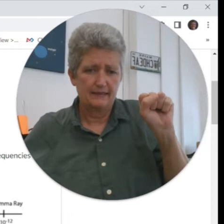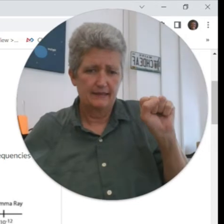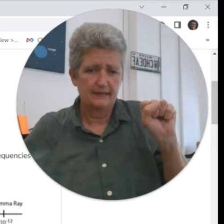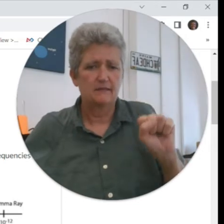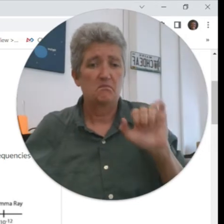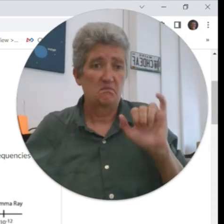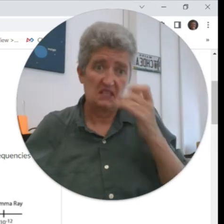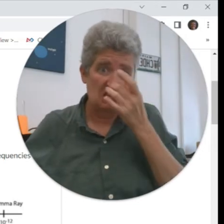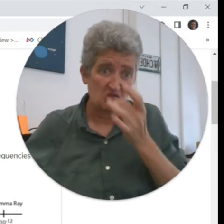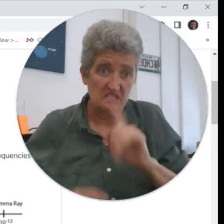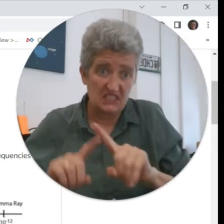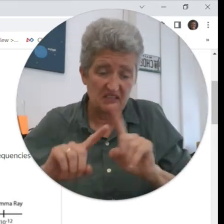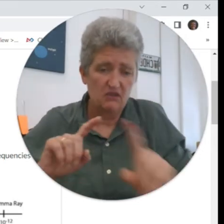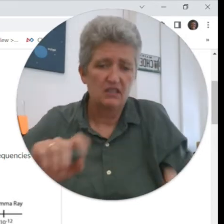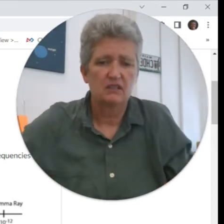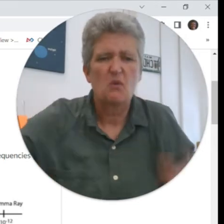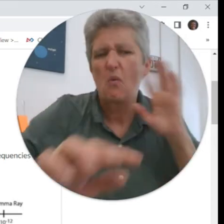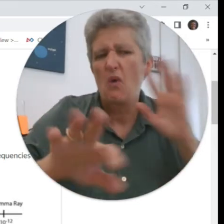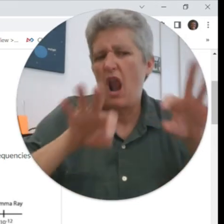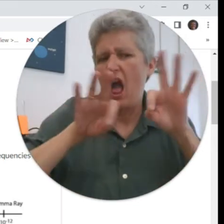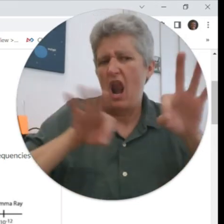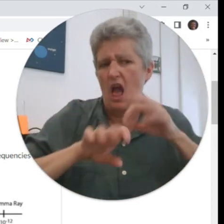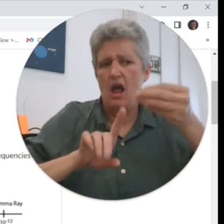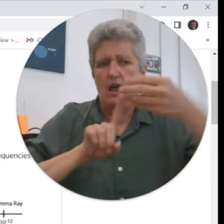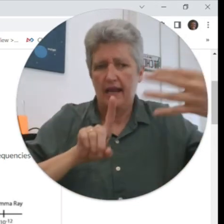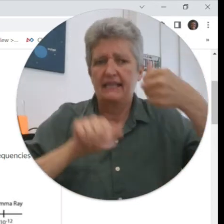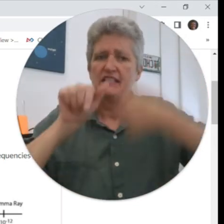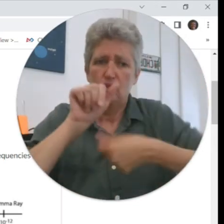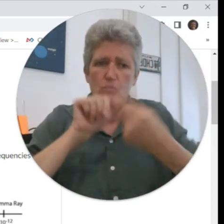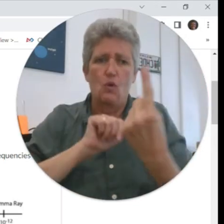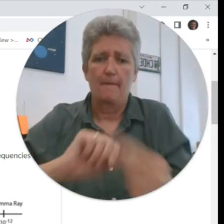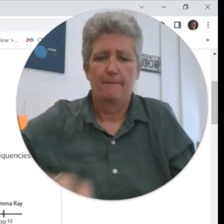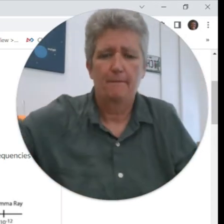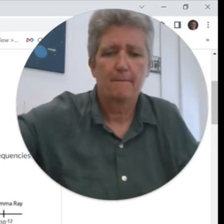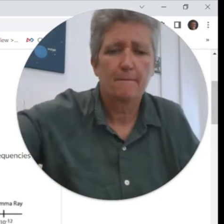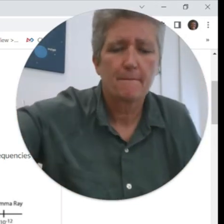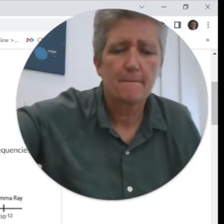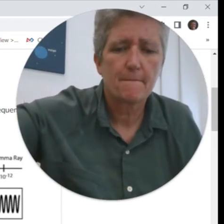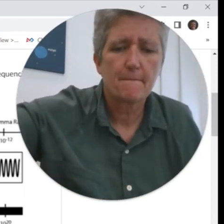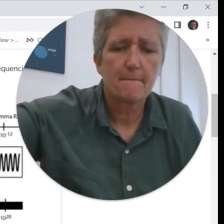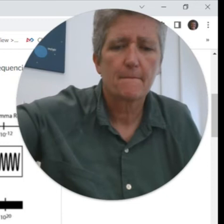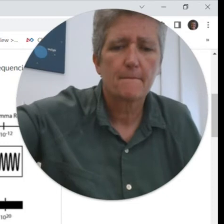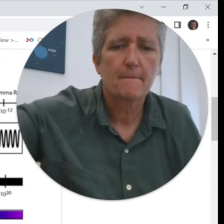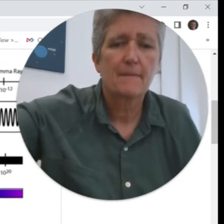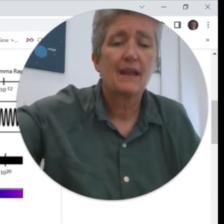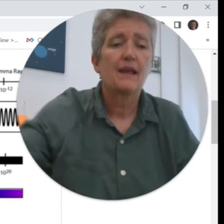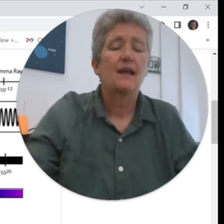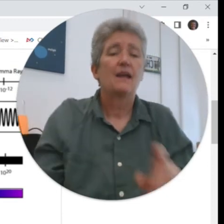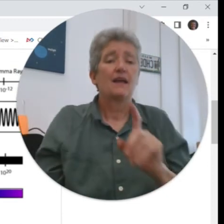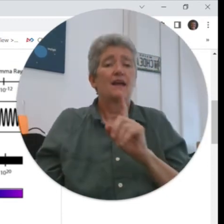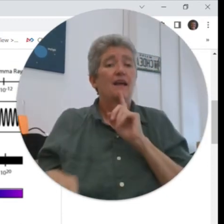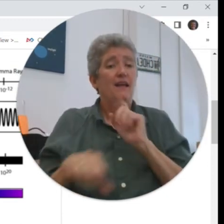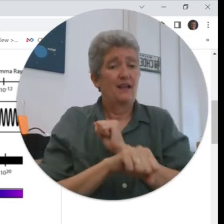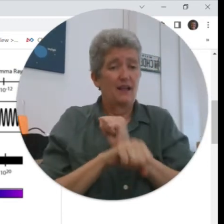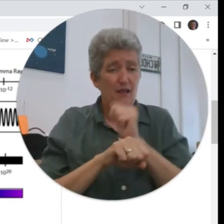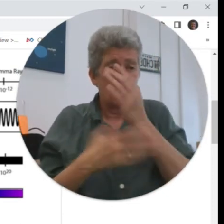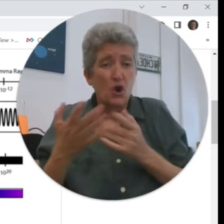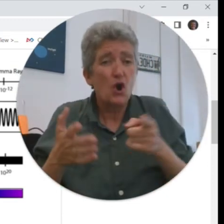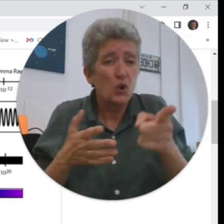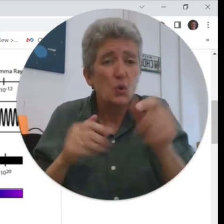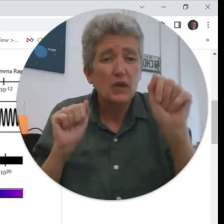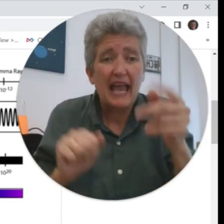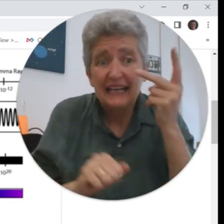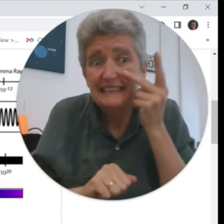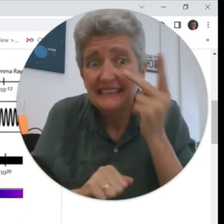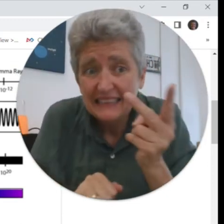so there's some differences there I'm going to explain and expand on each one of those different